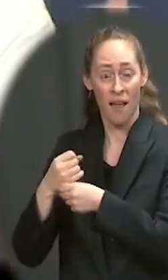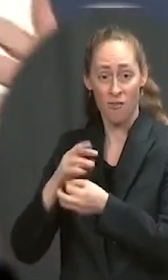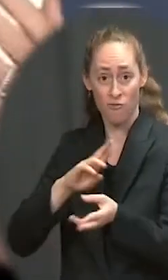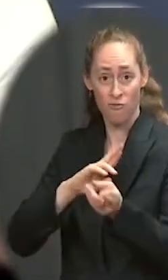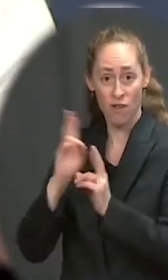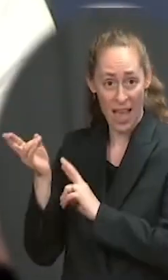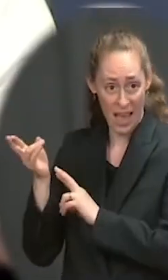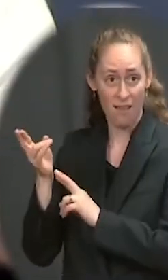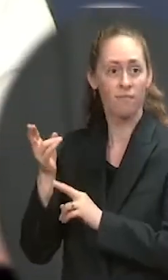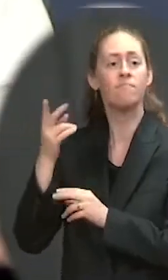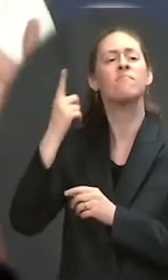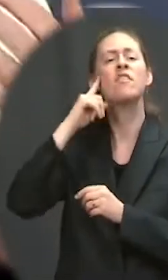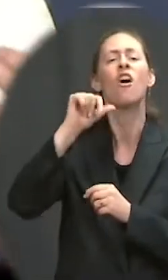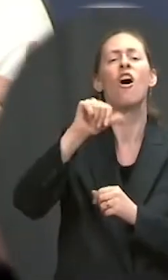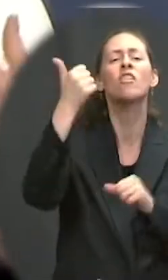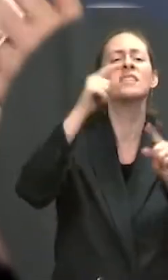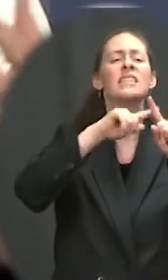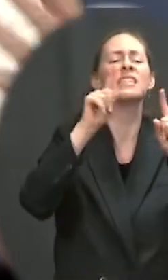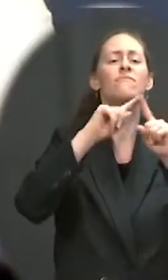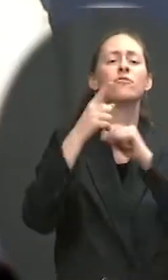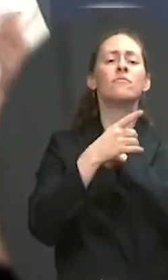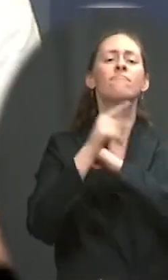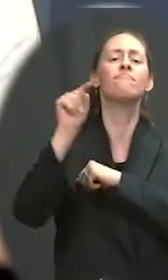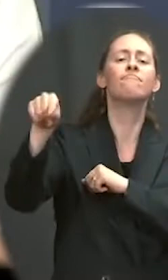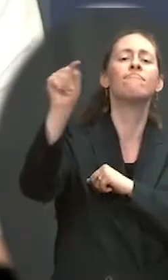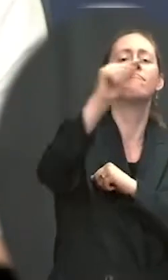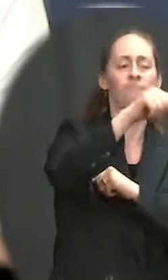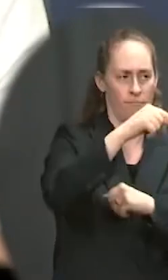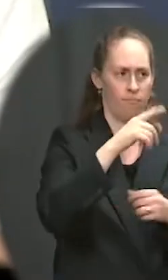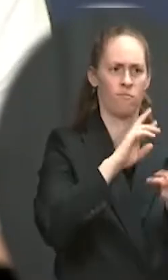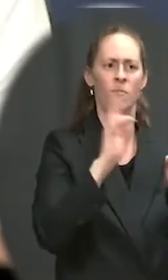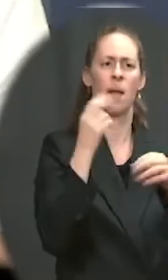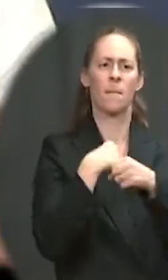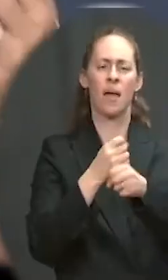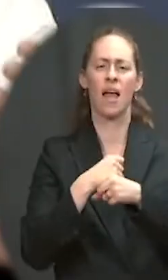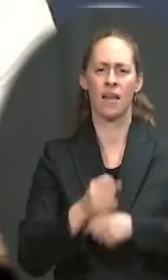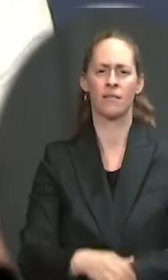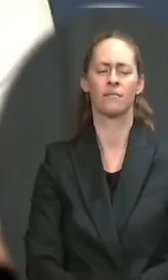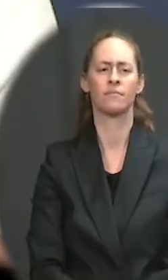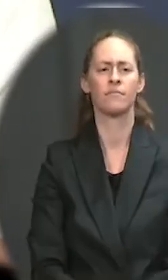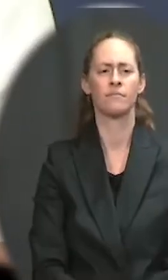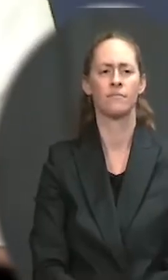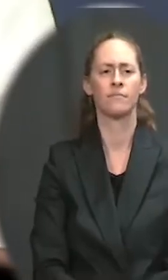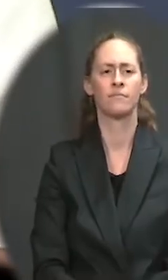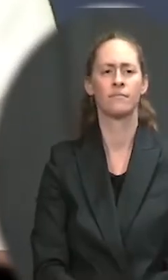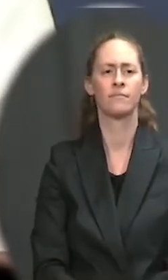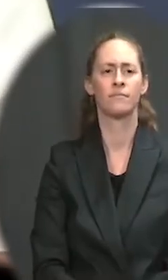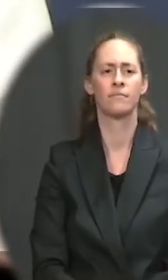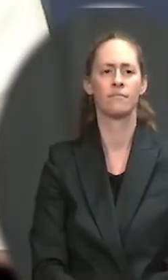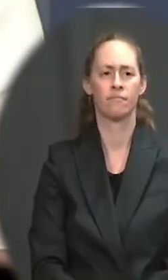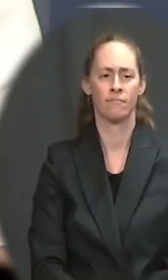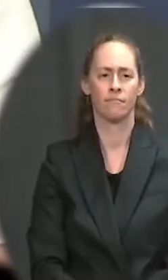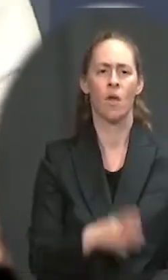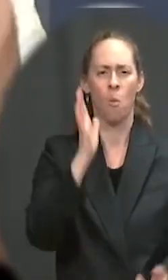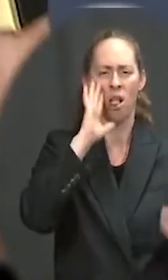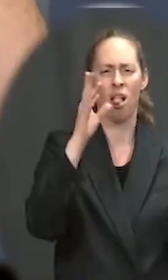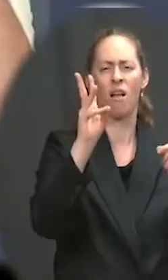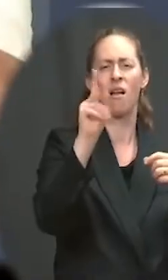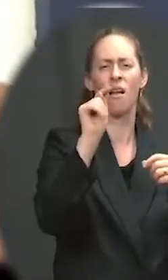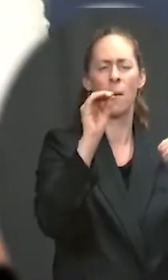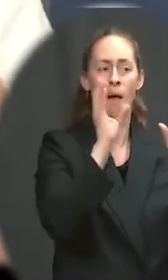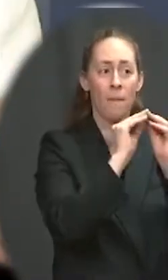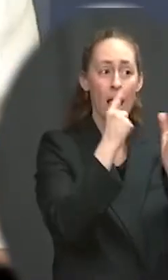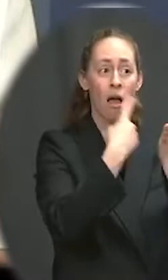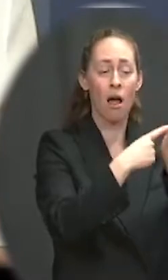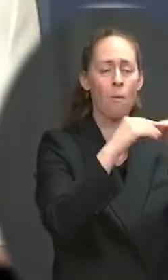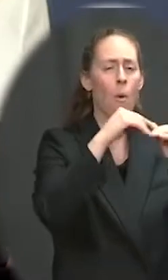continue to work with our partners. I expect we'll have more now that the WTO meetings are underway. We'll have more to say very soon on this. Are you concerned about